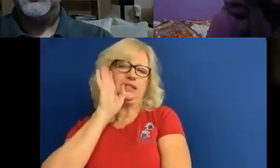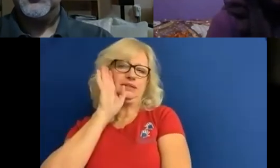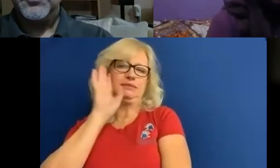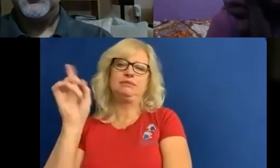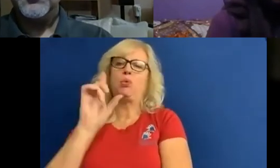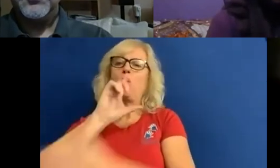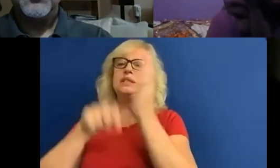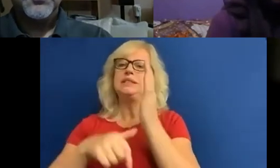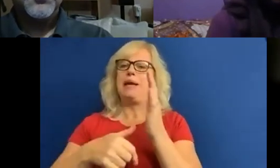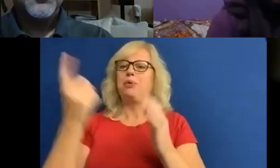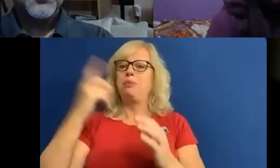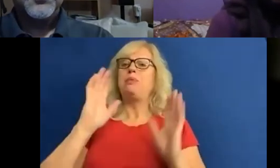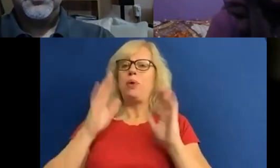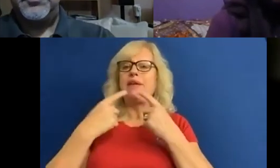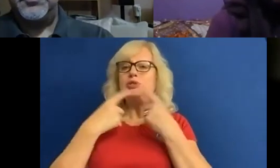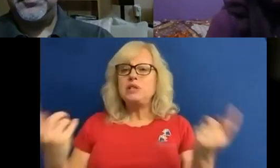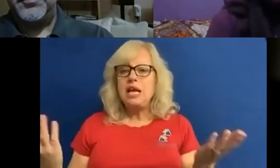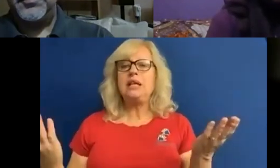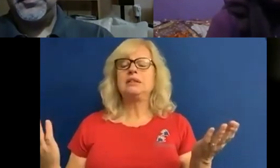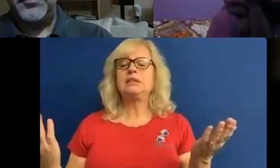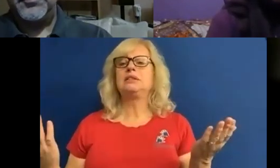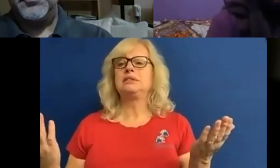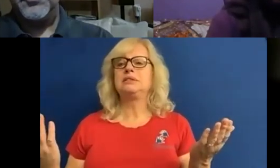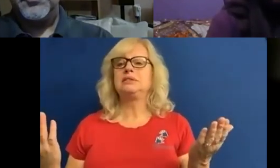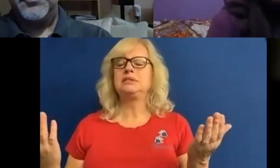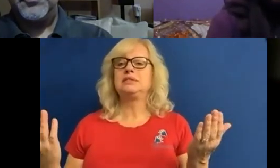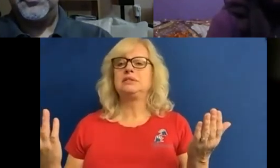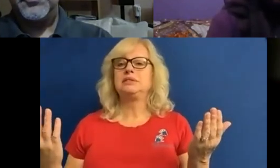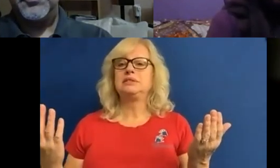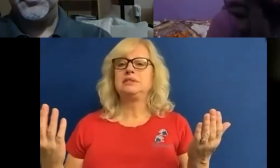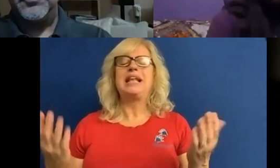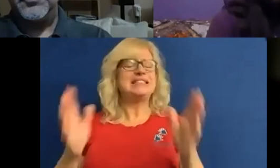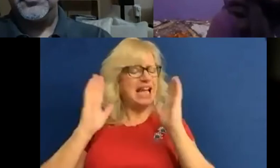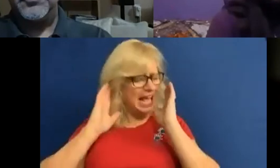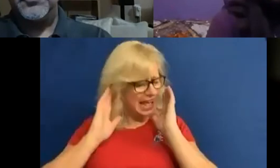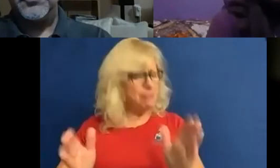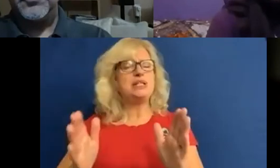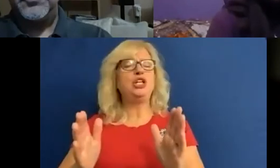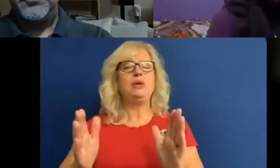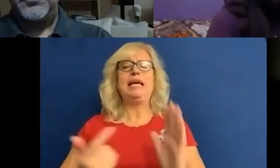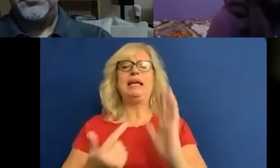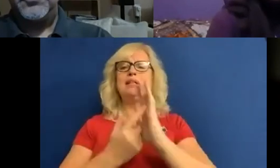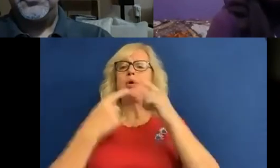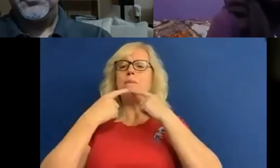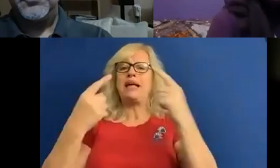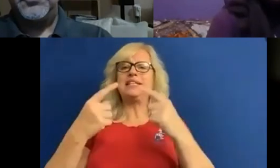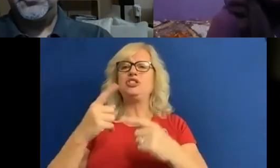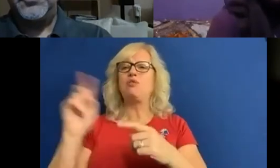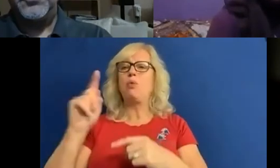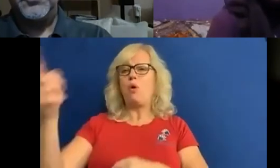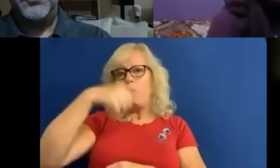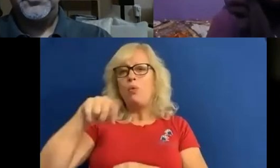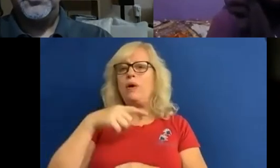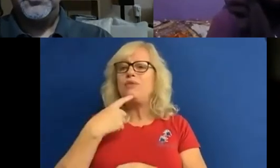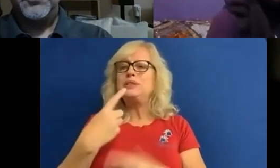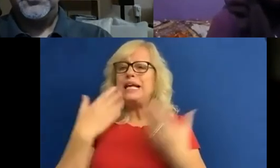have to say. I mean, that's absolutely the shared message of what everyone's had to say today. Peter. it's what